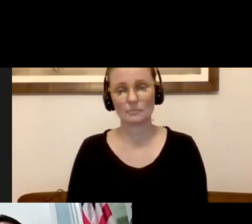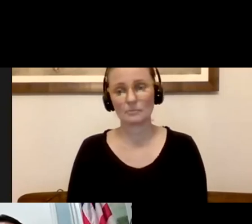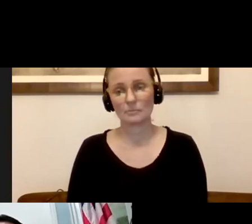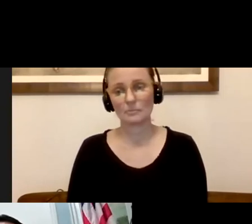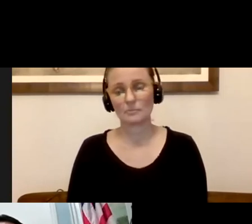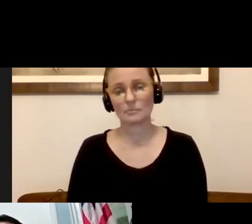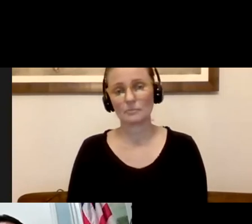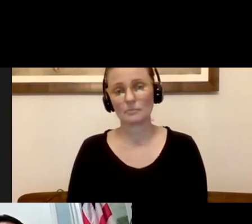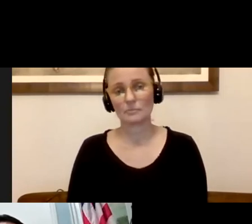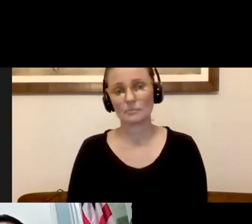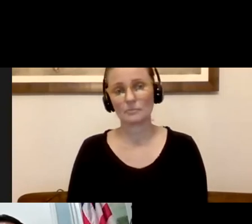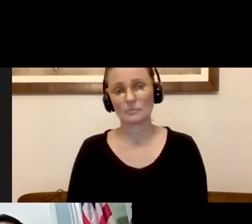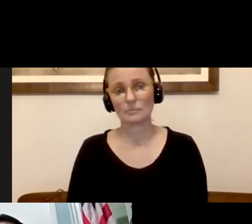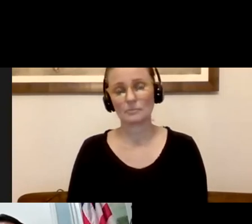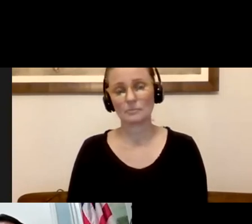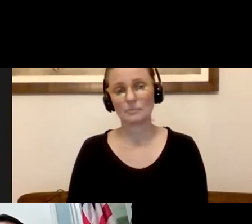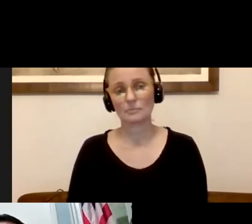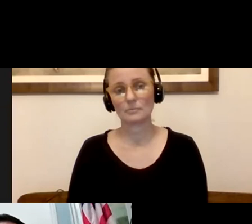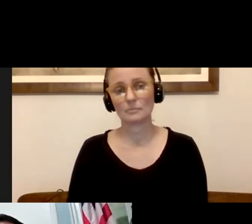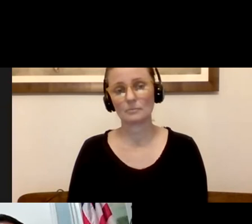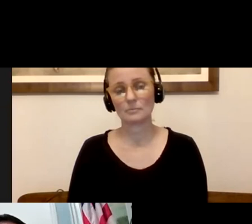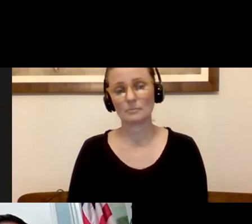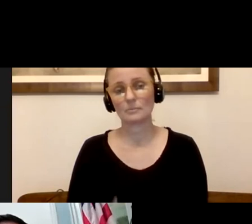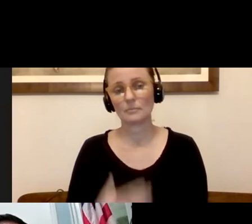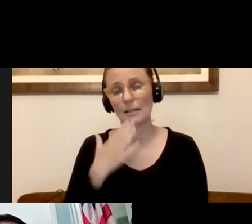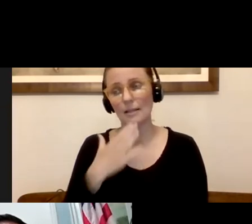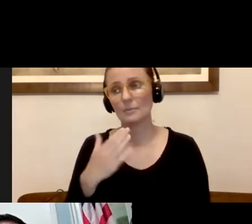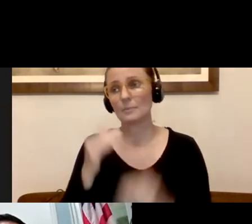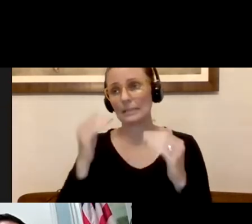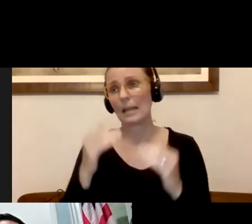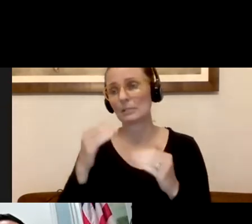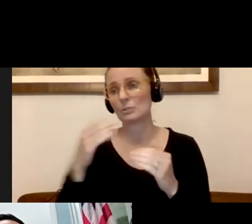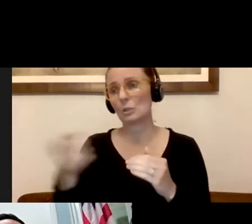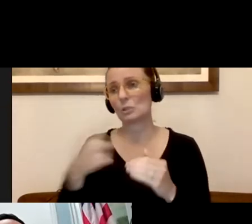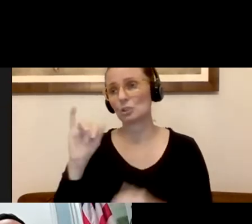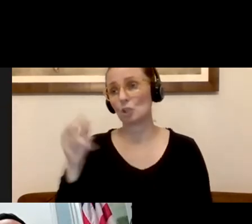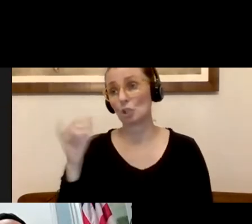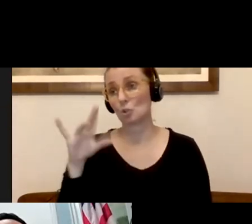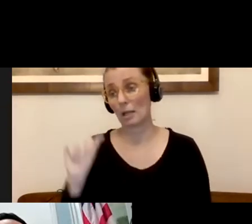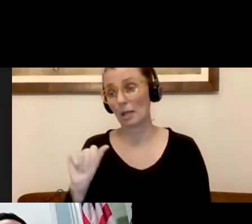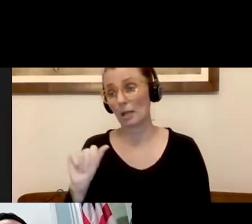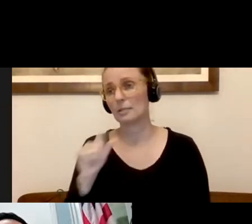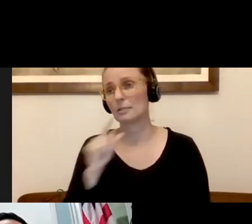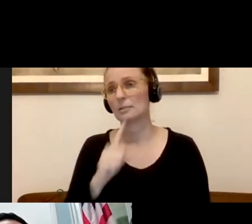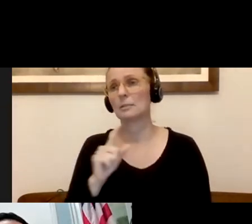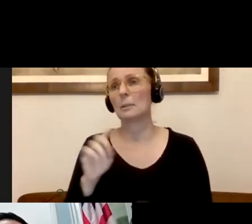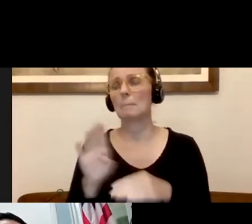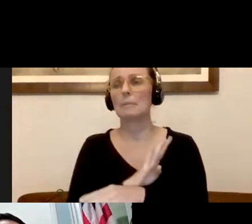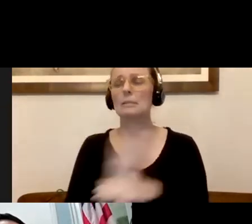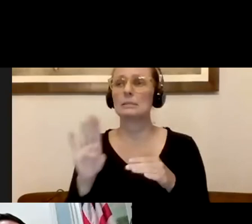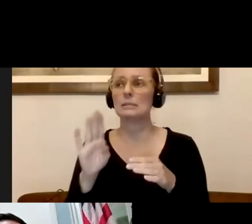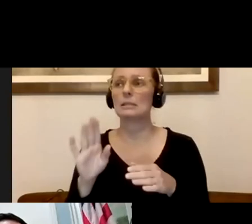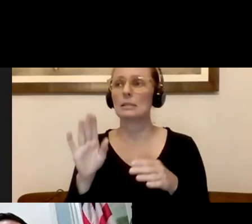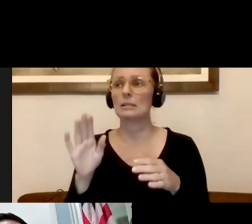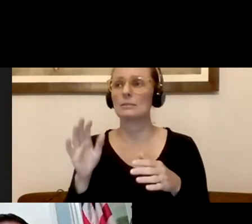in through the Q&A is from Joshua Aviv. Thank you, Joshua, for the question. And it states, when can businesses have their employees return